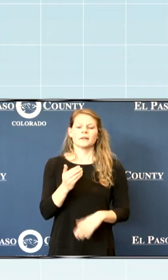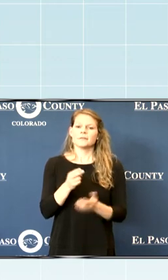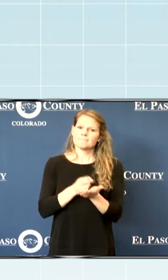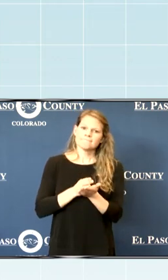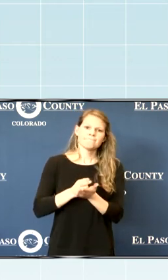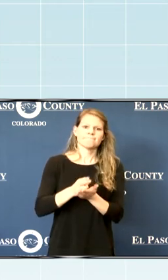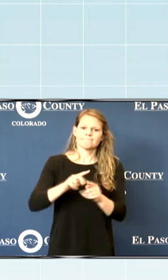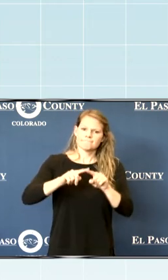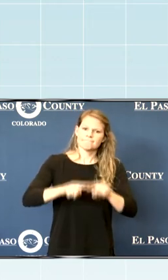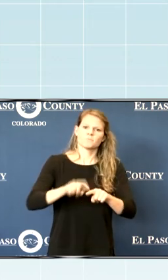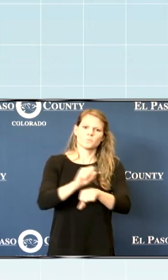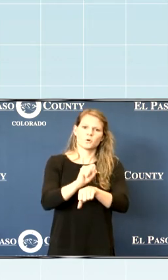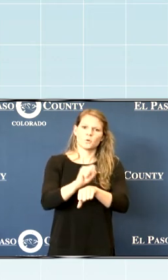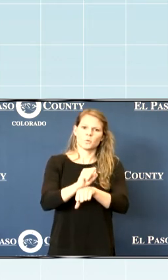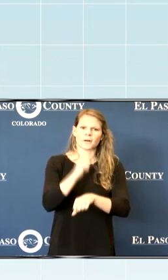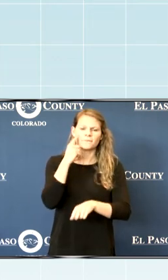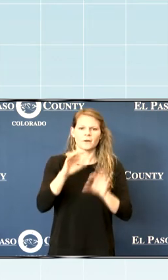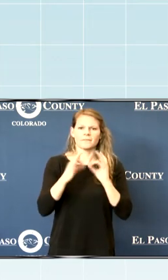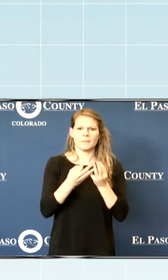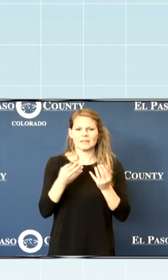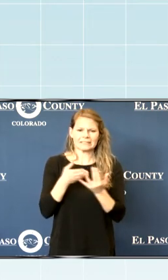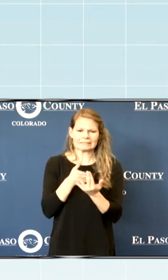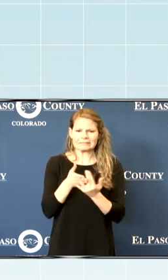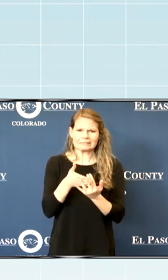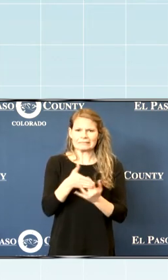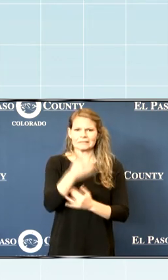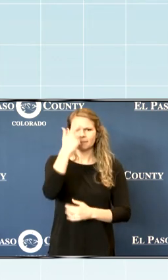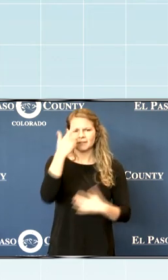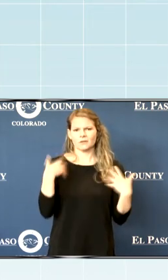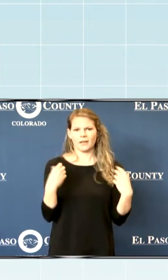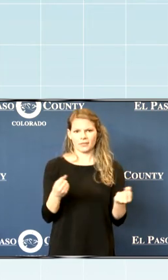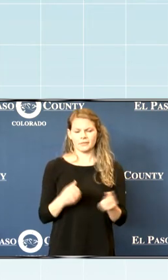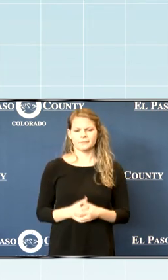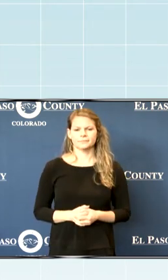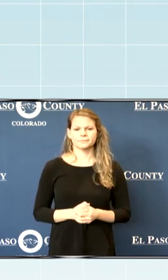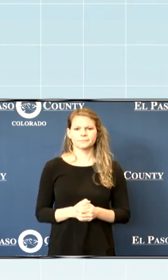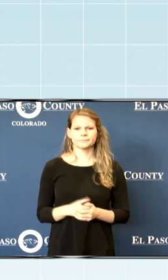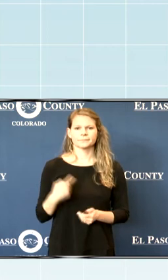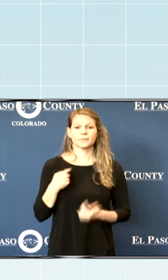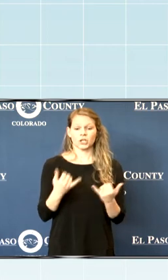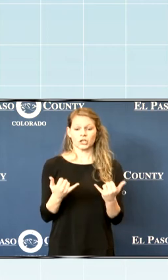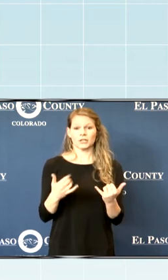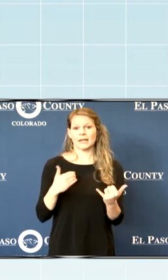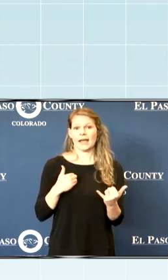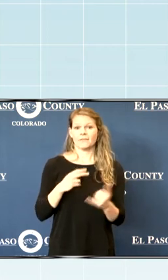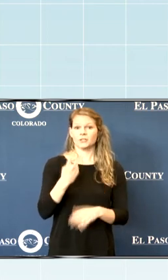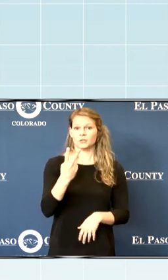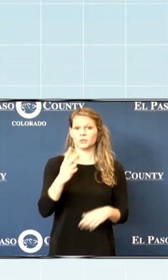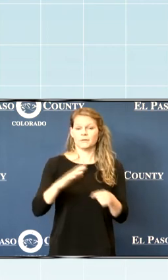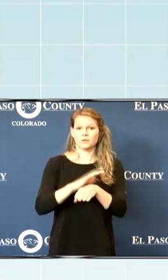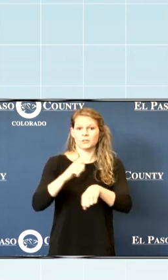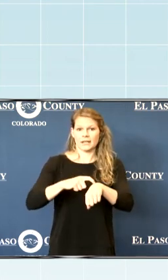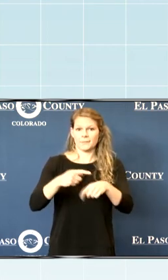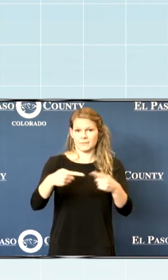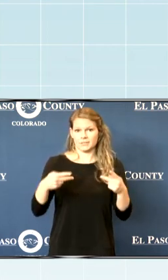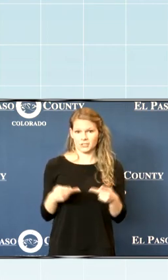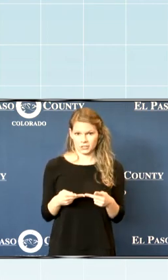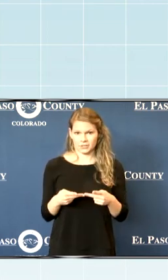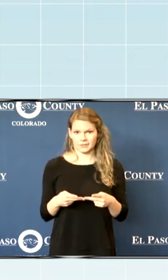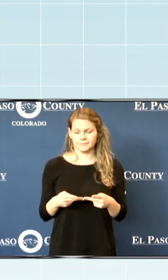with individuals and families navigating mental health conditions. We currently have two full-time positions.